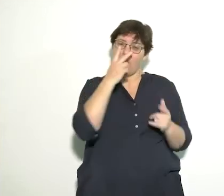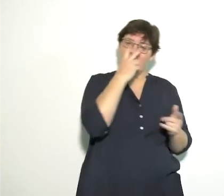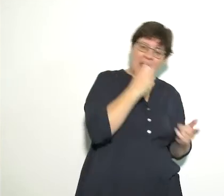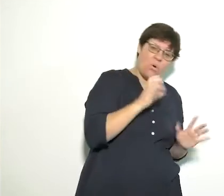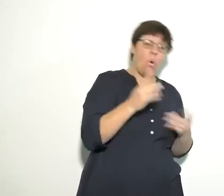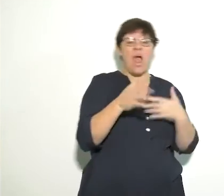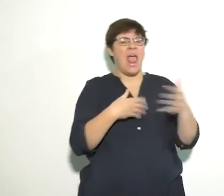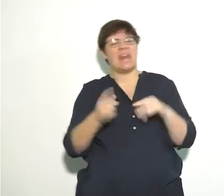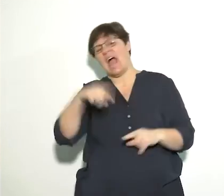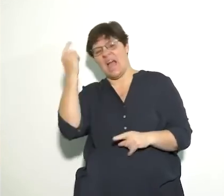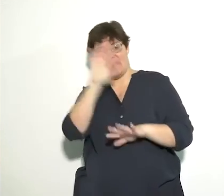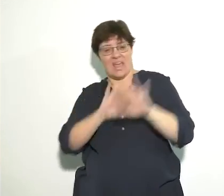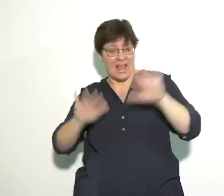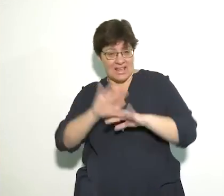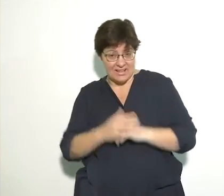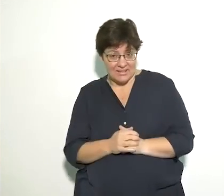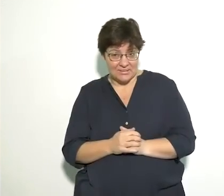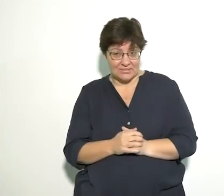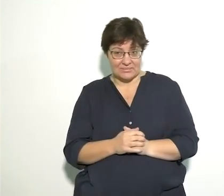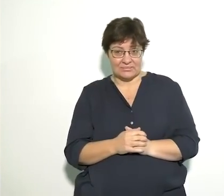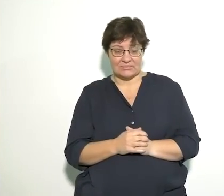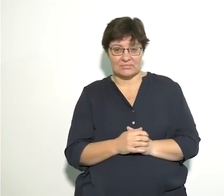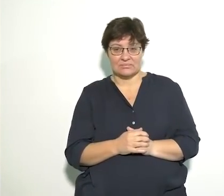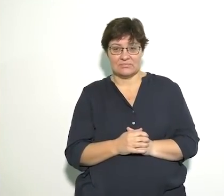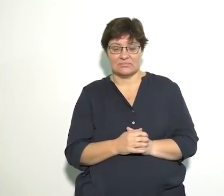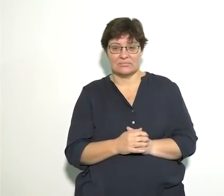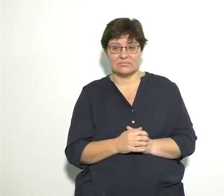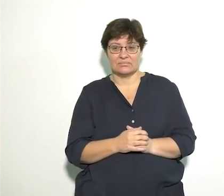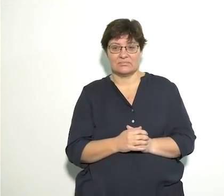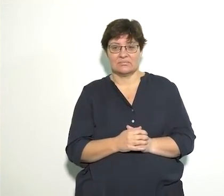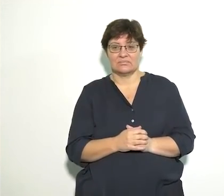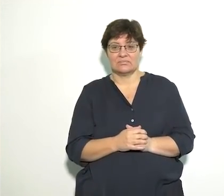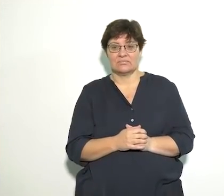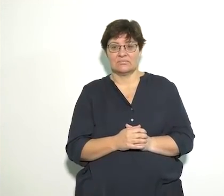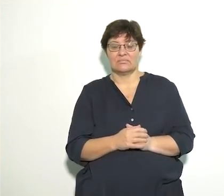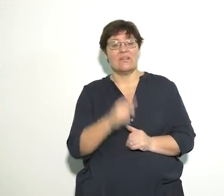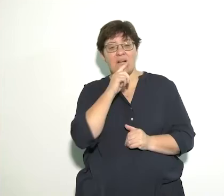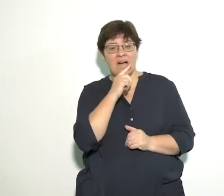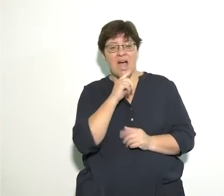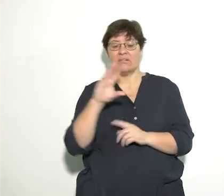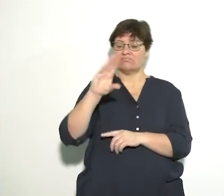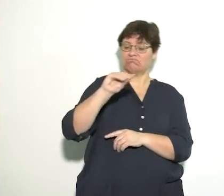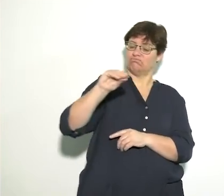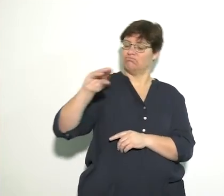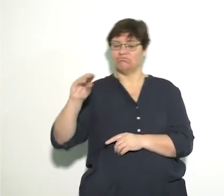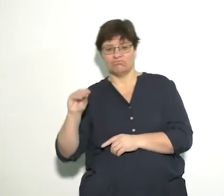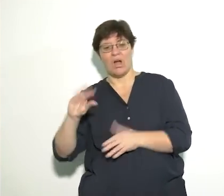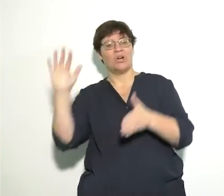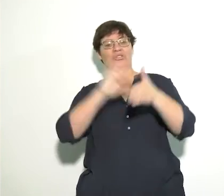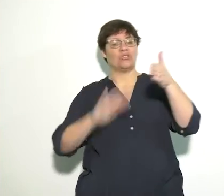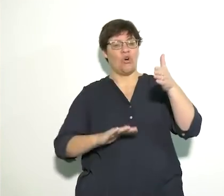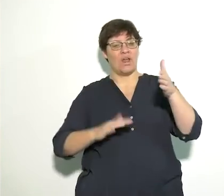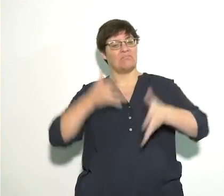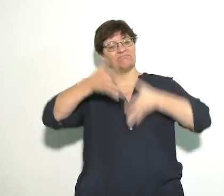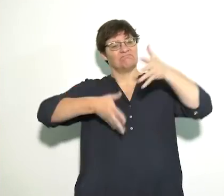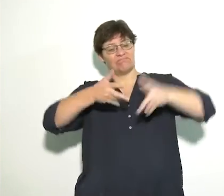your black or any color paper that you have at home. You can then use this to tell your stories like I